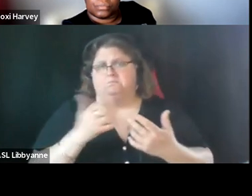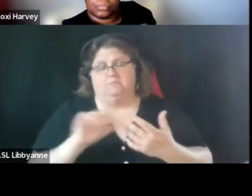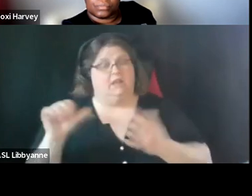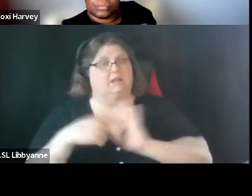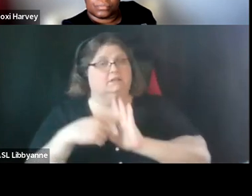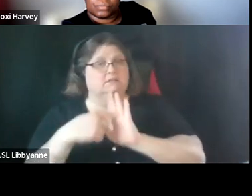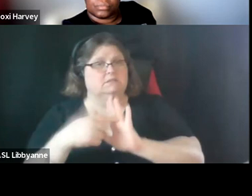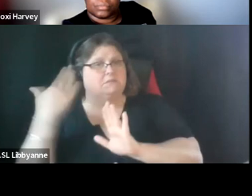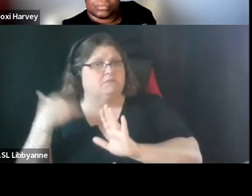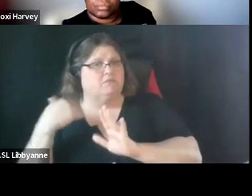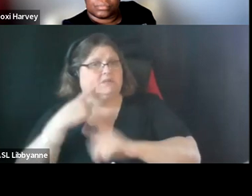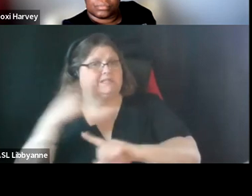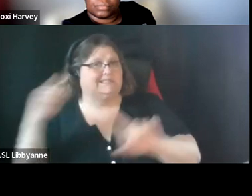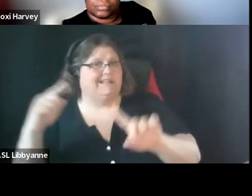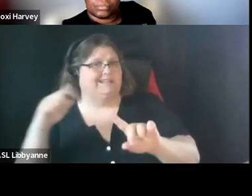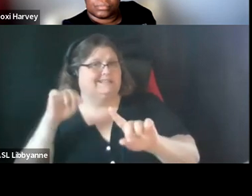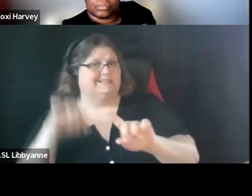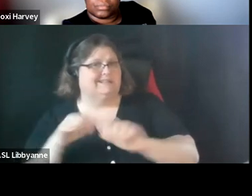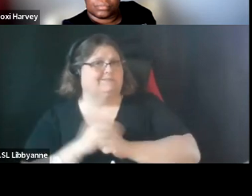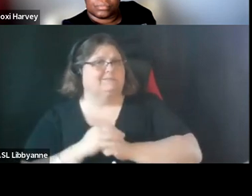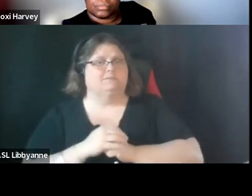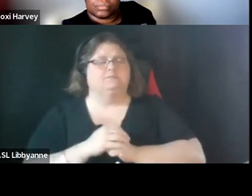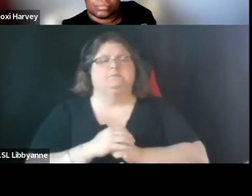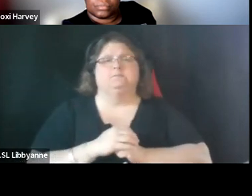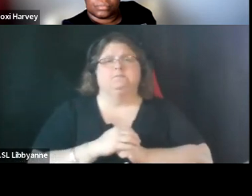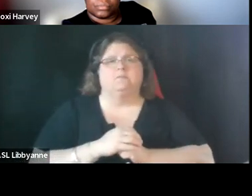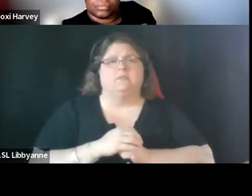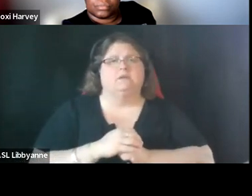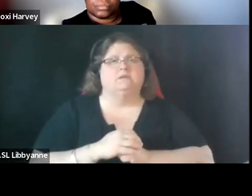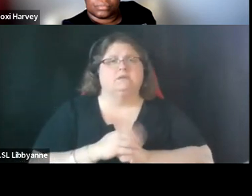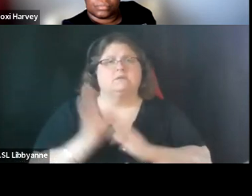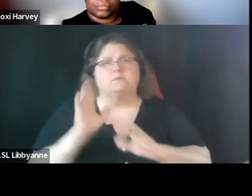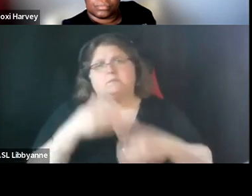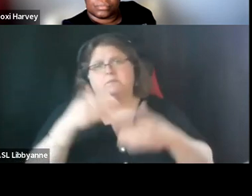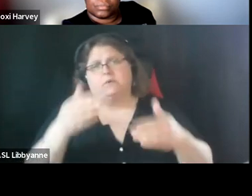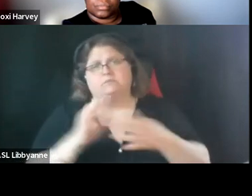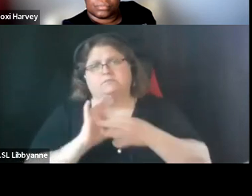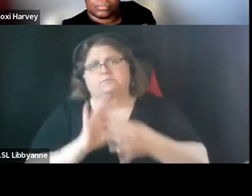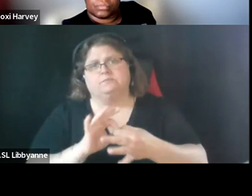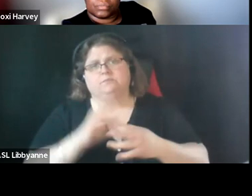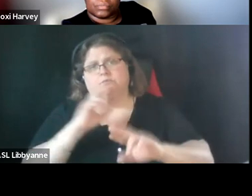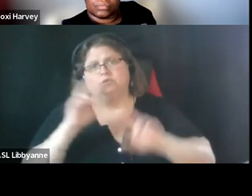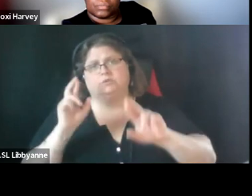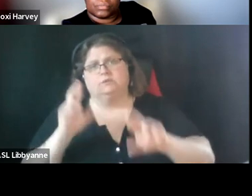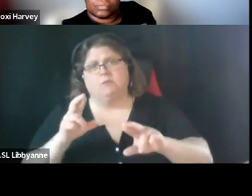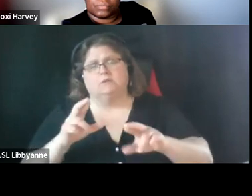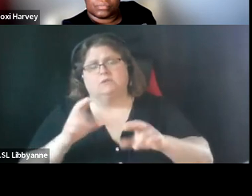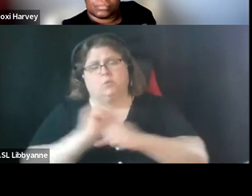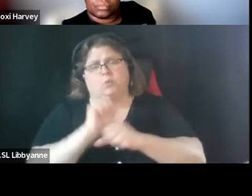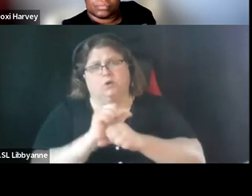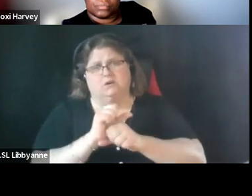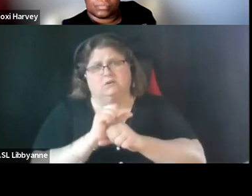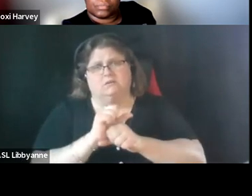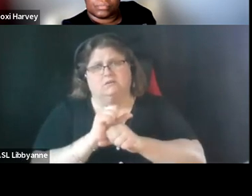um we looked at um ranking the proposals uh in terms of the response to the scope of work um